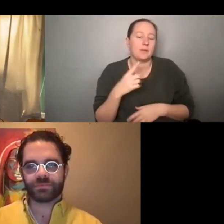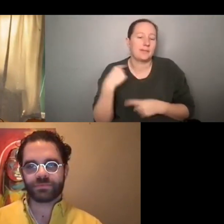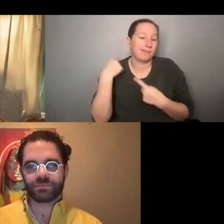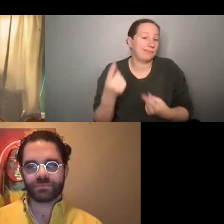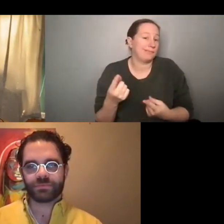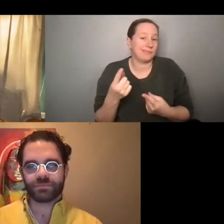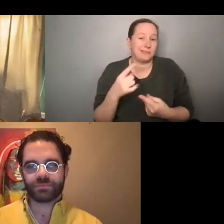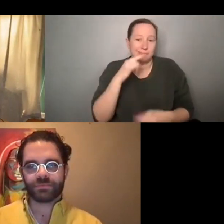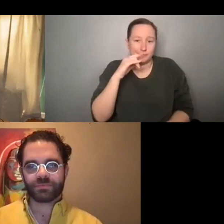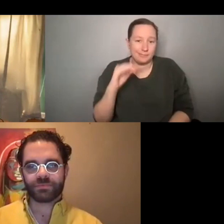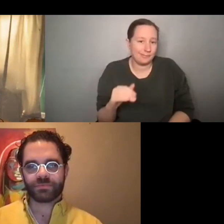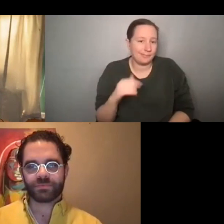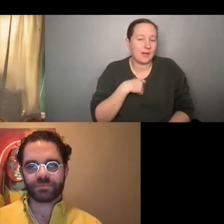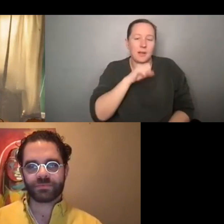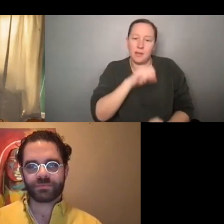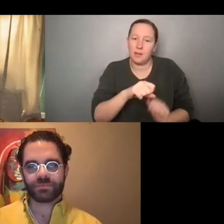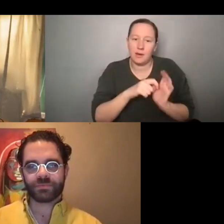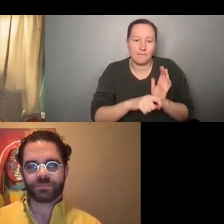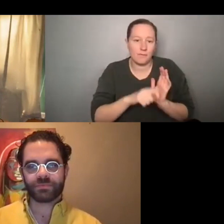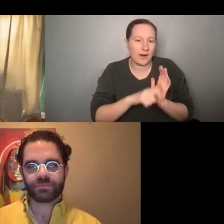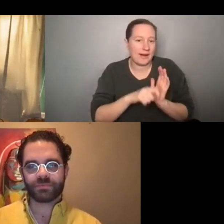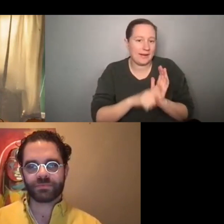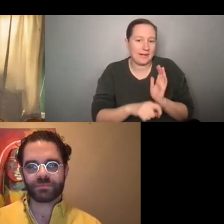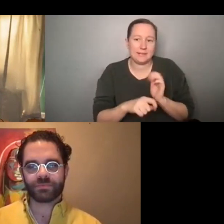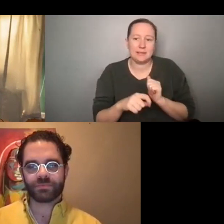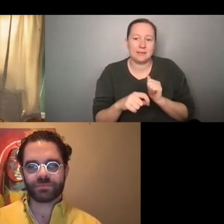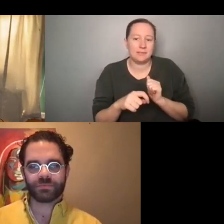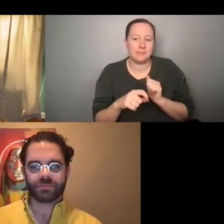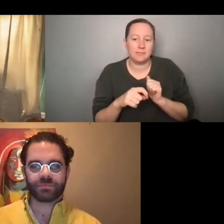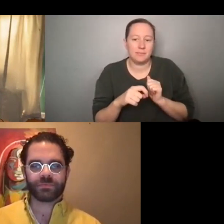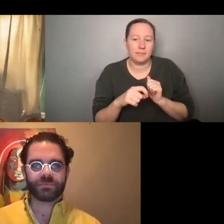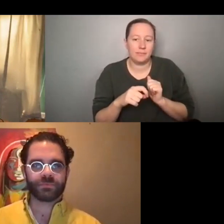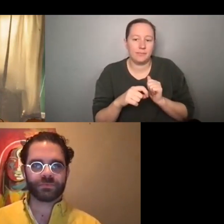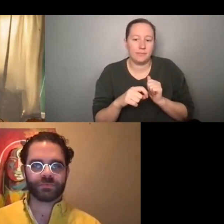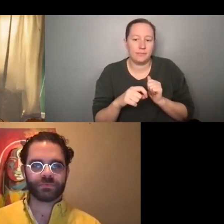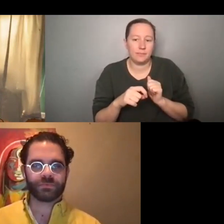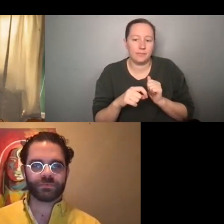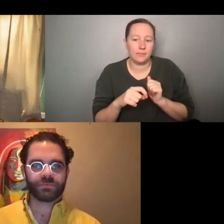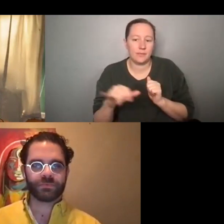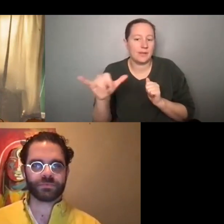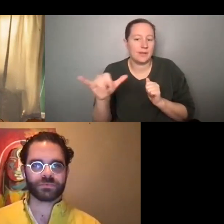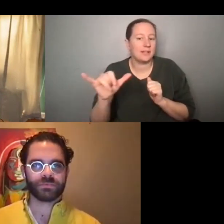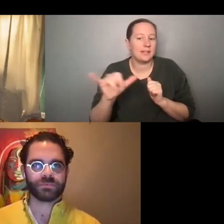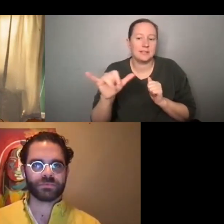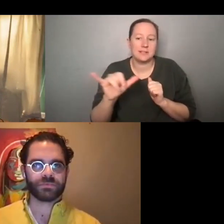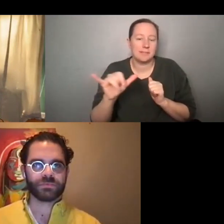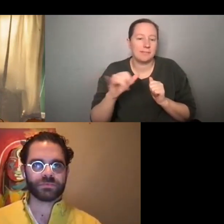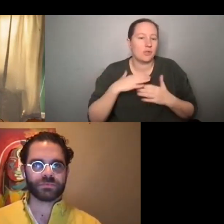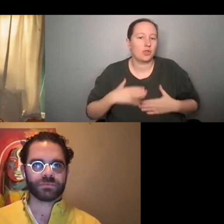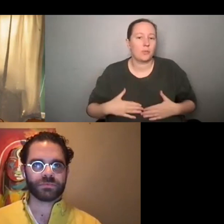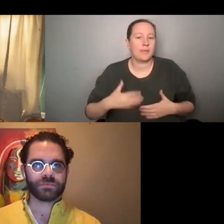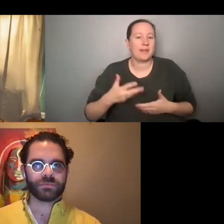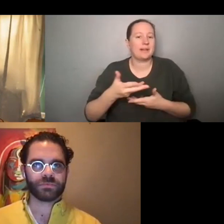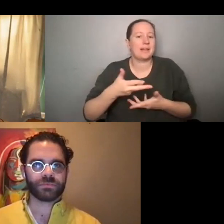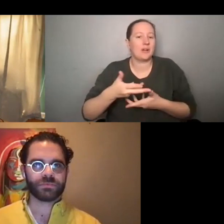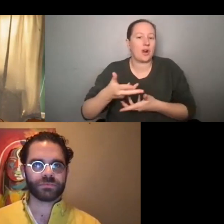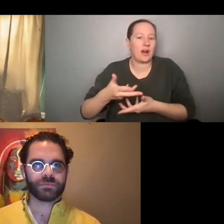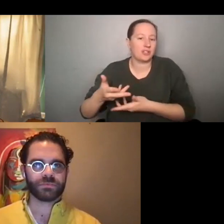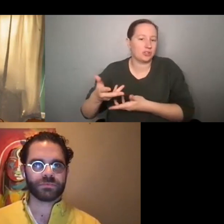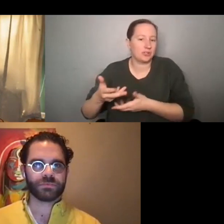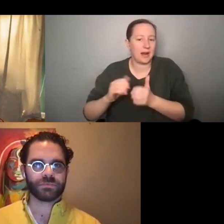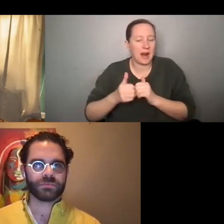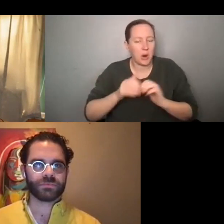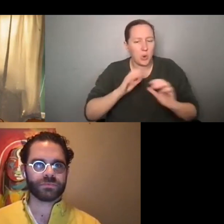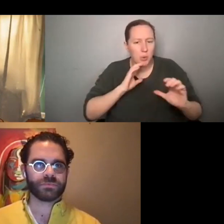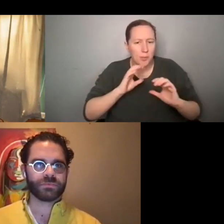was little, I've always loved writing and, um, just like human interaction, how people communicate